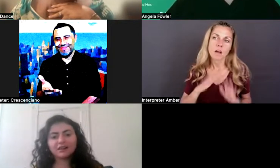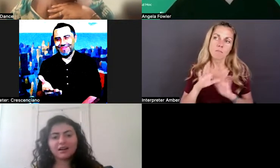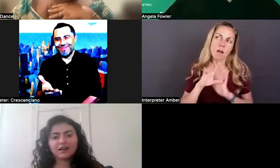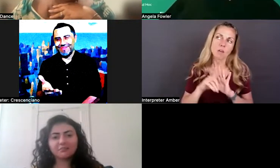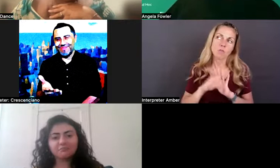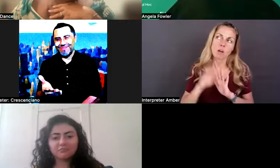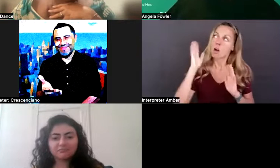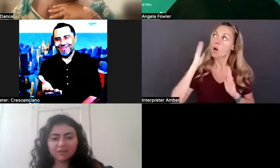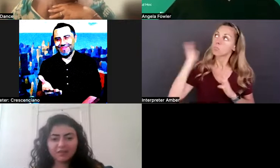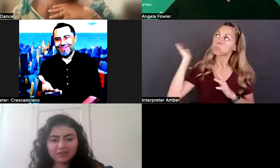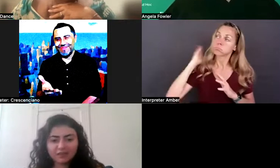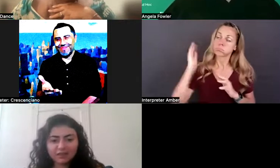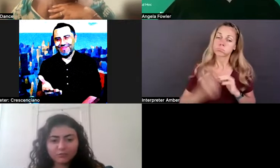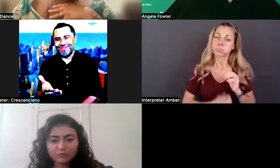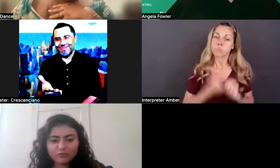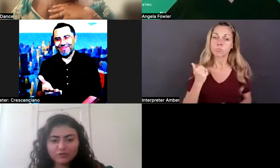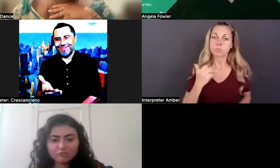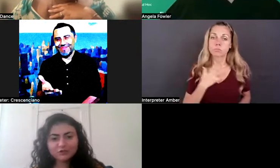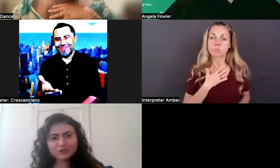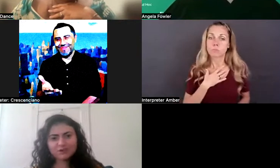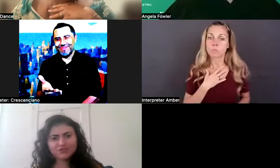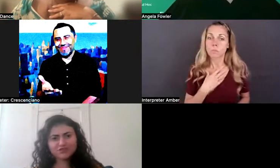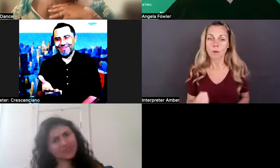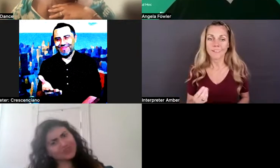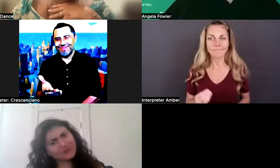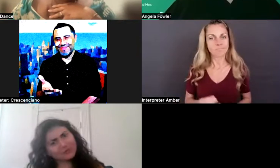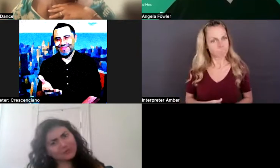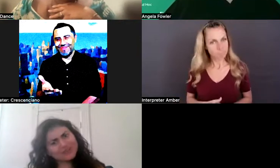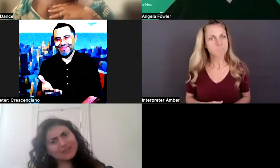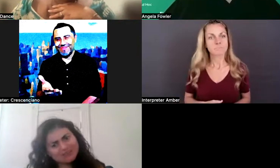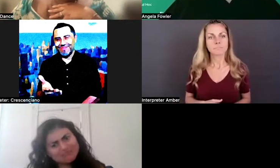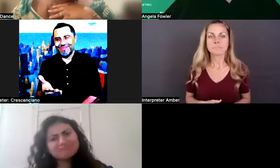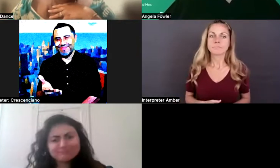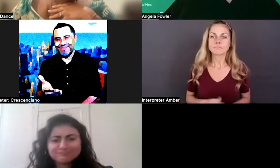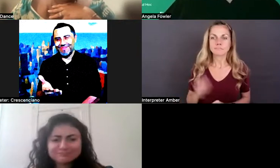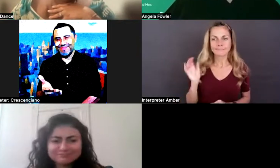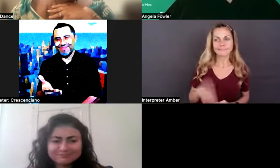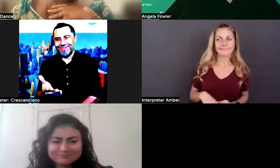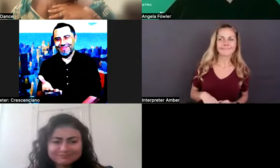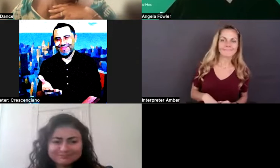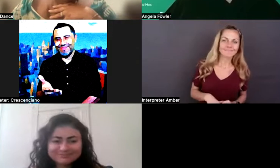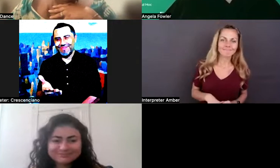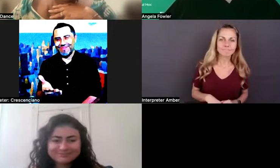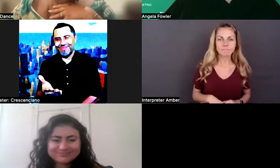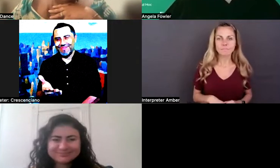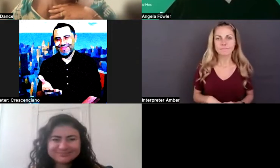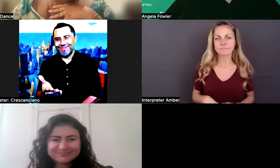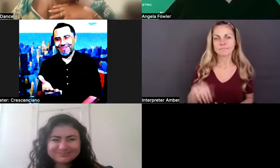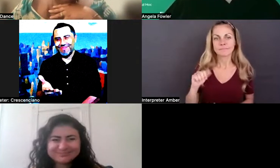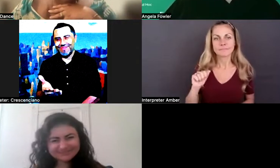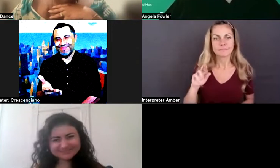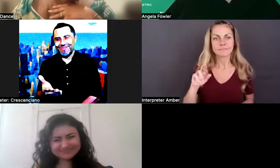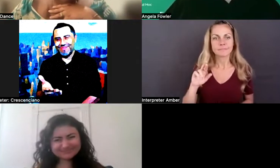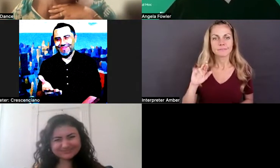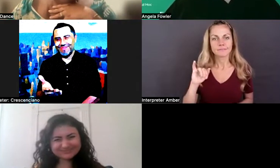Um, that would be pretty much it. I would say that's awesome. Lucek. So